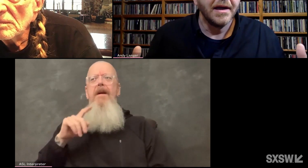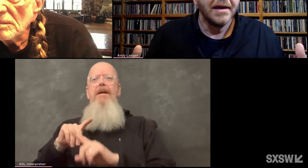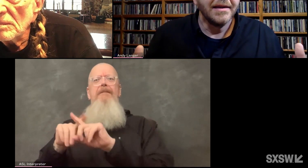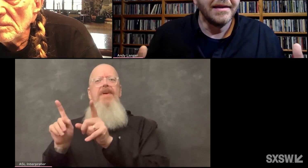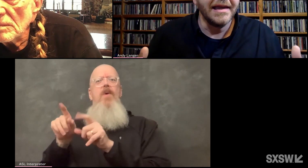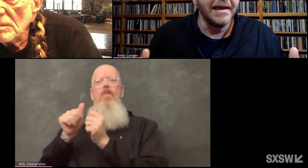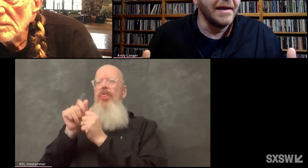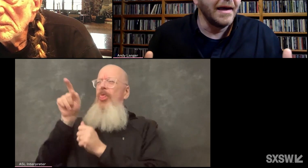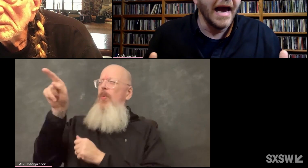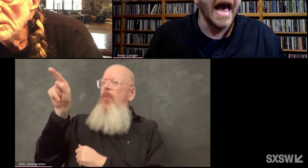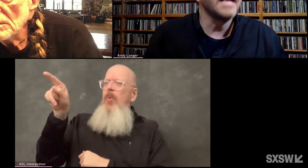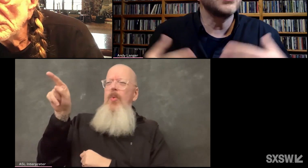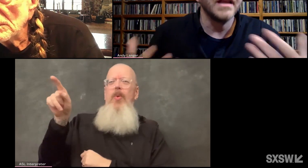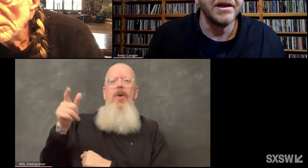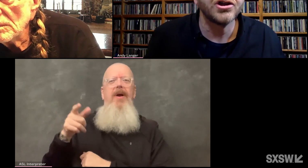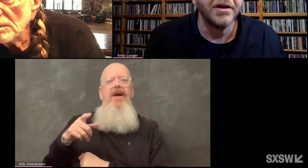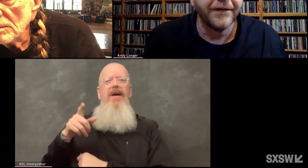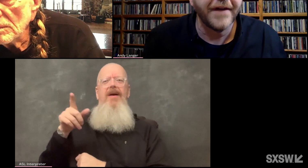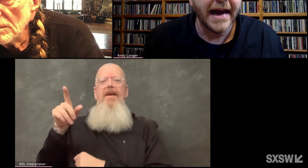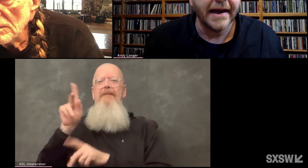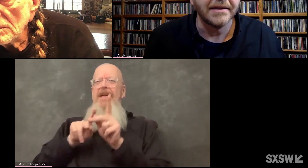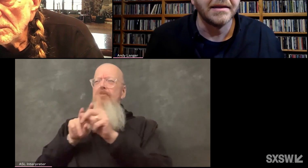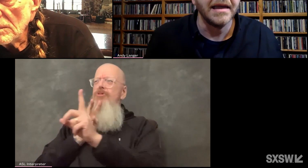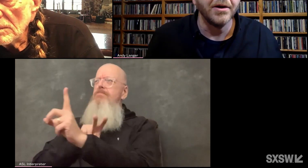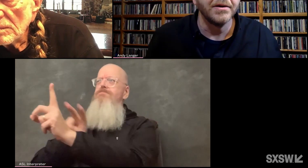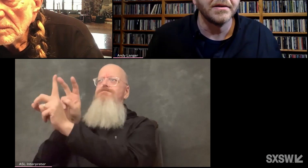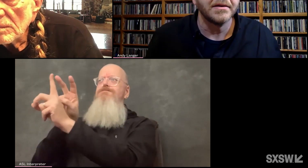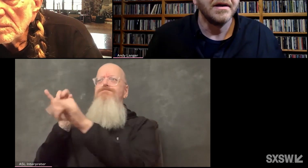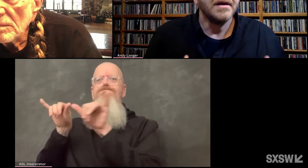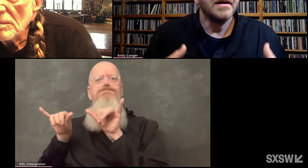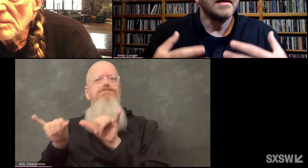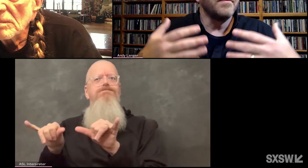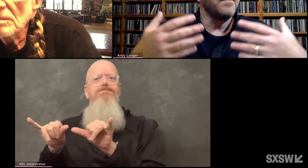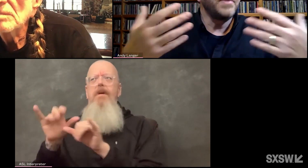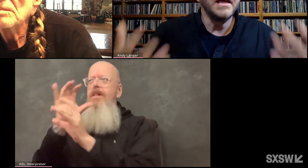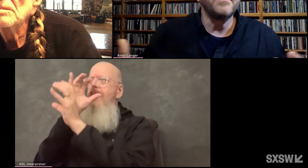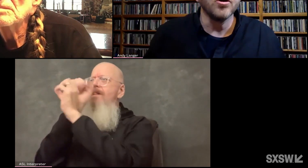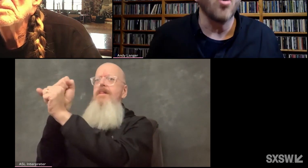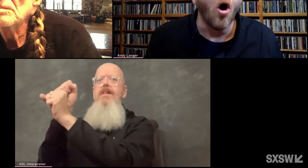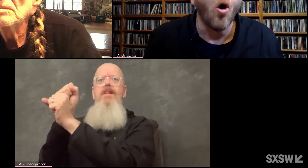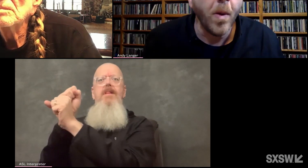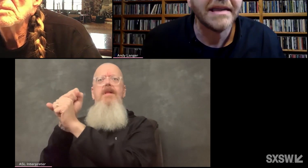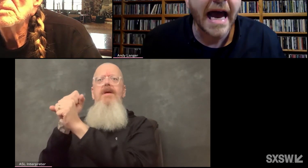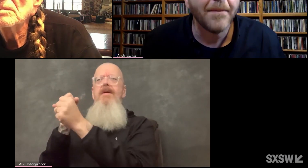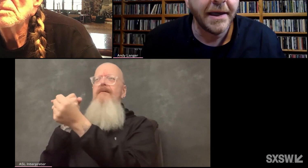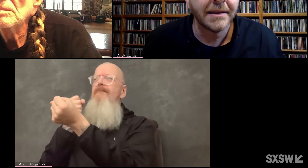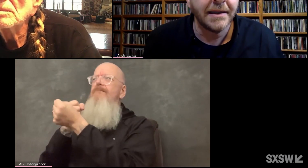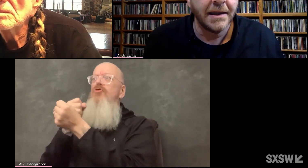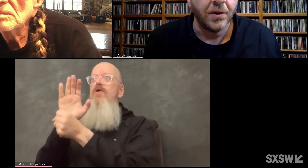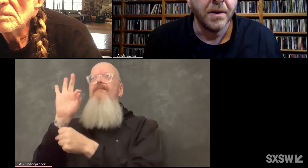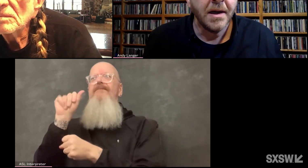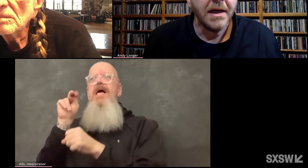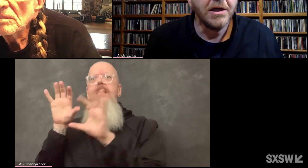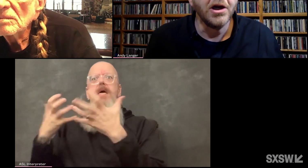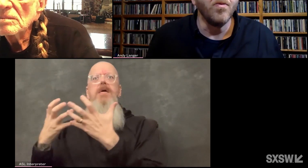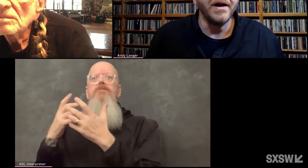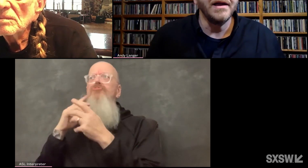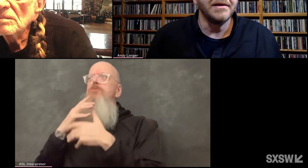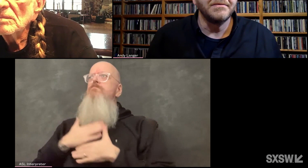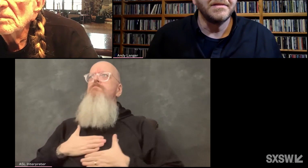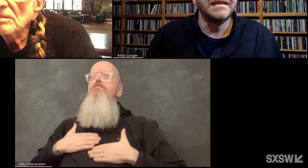there's the adulation of fans. There's people are always happy to see you.